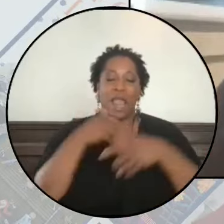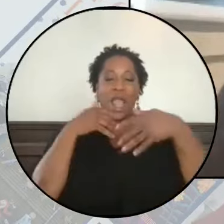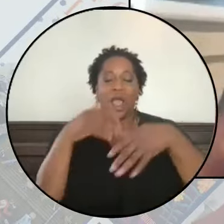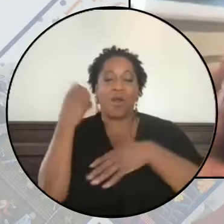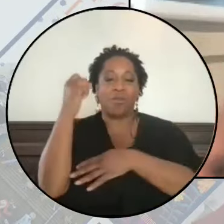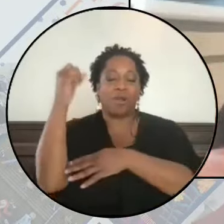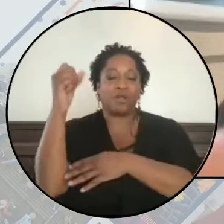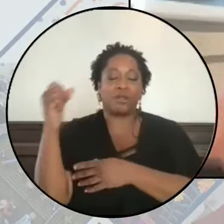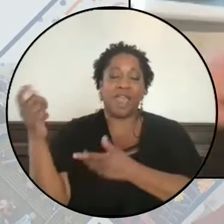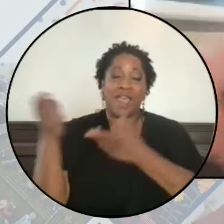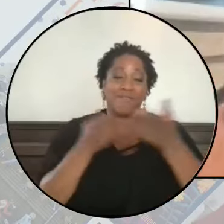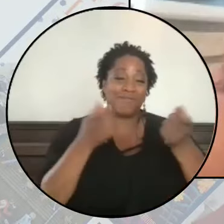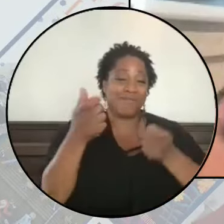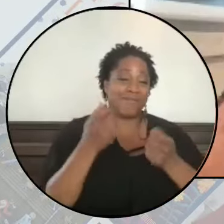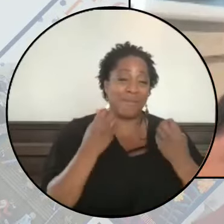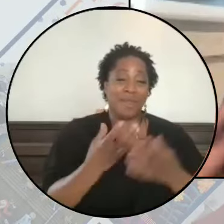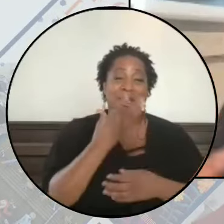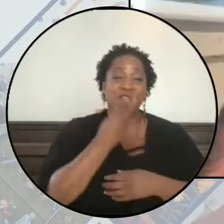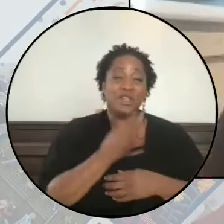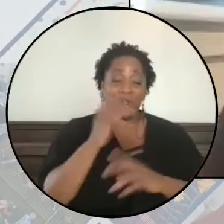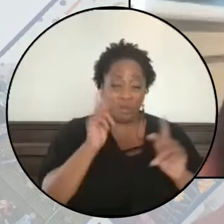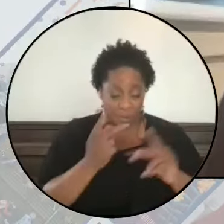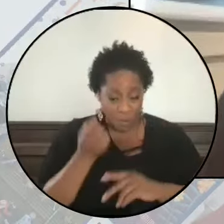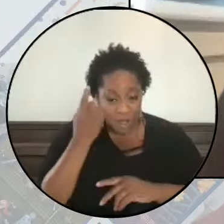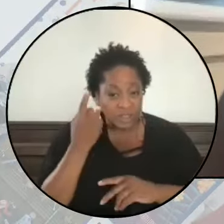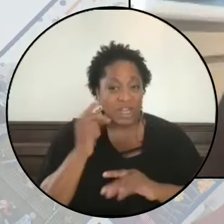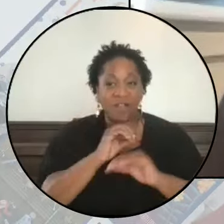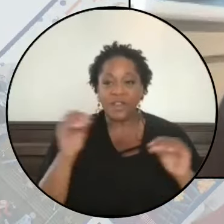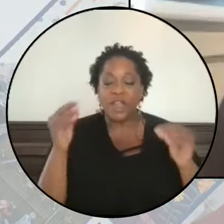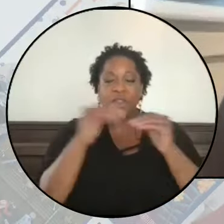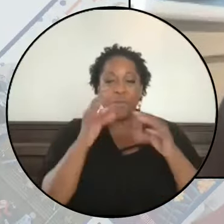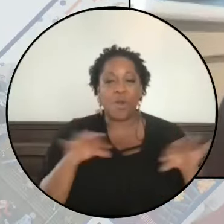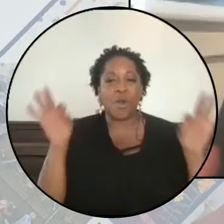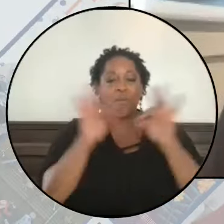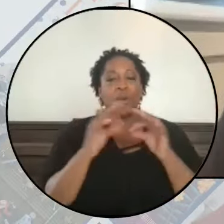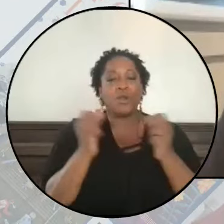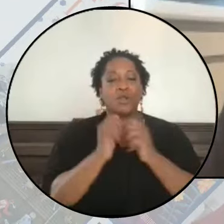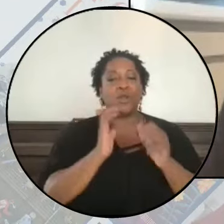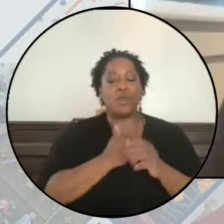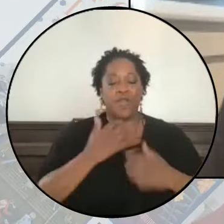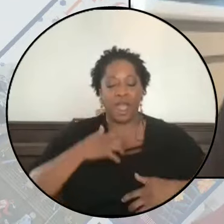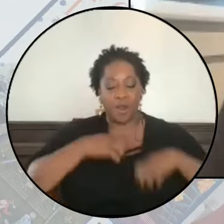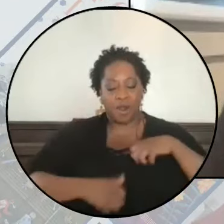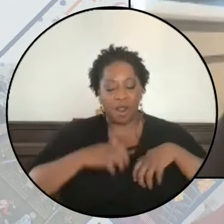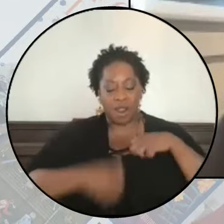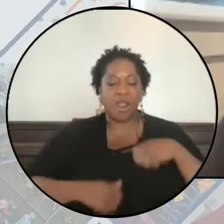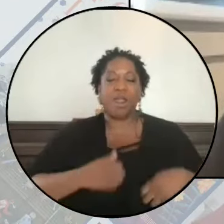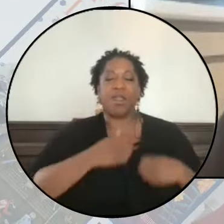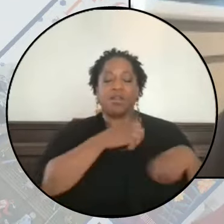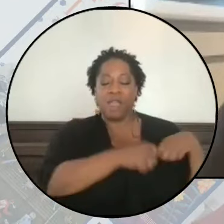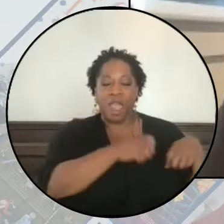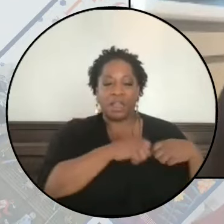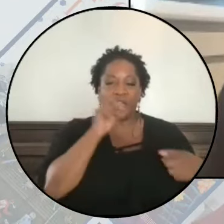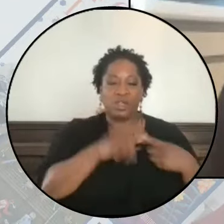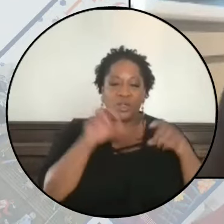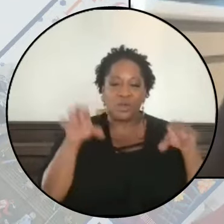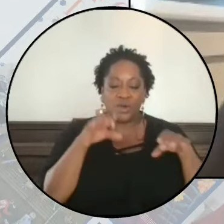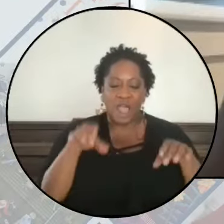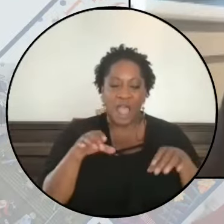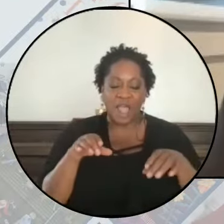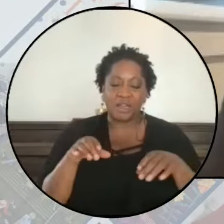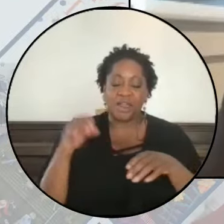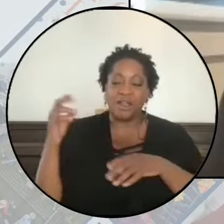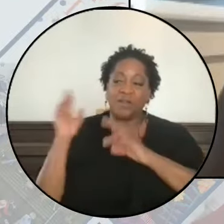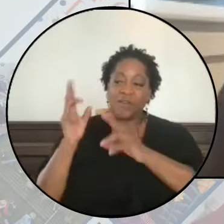record number of Jews because our people understand that there is nothing more important to do with our agony than to act. We draw from